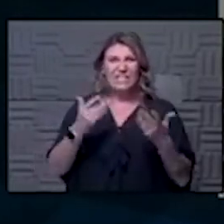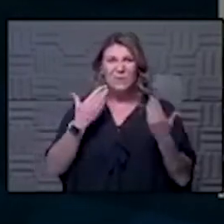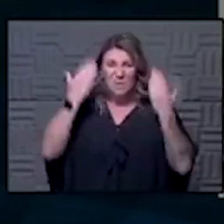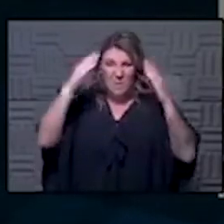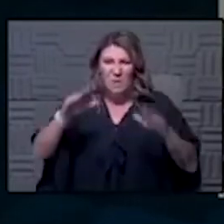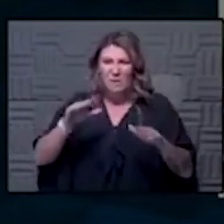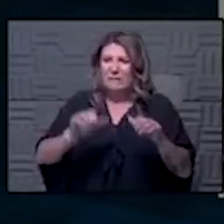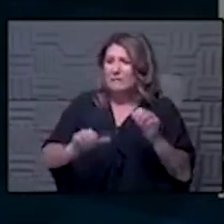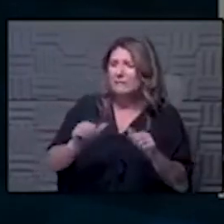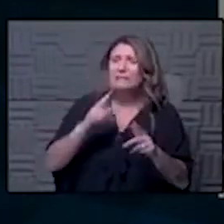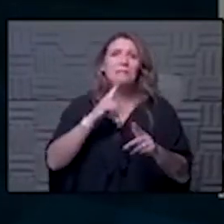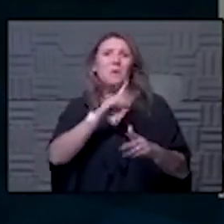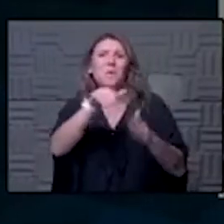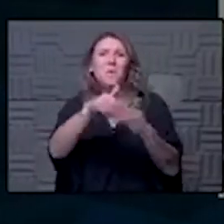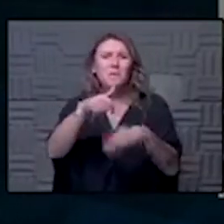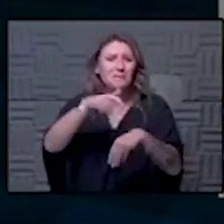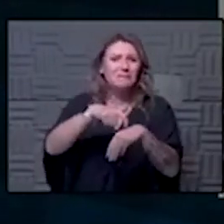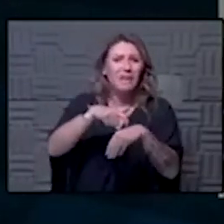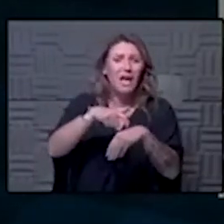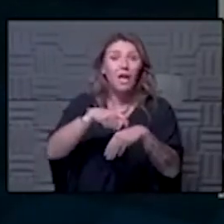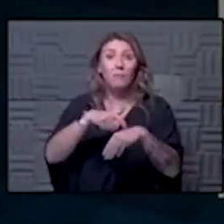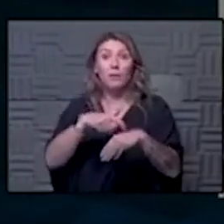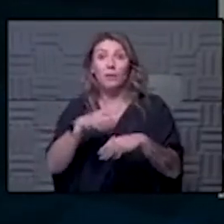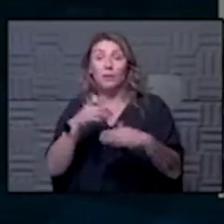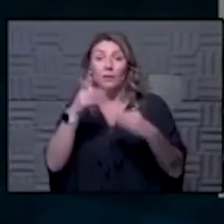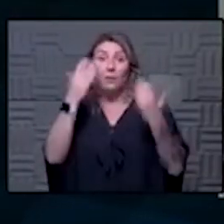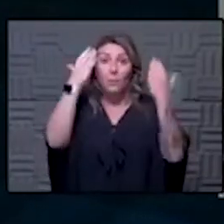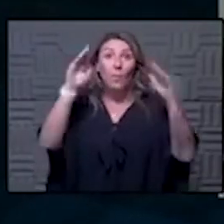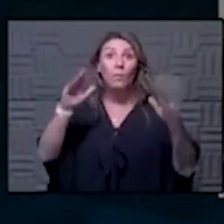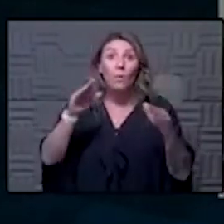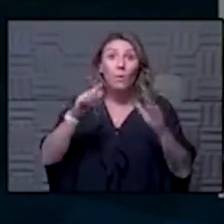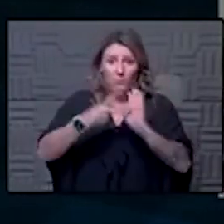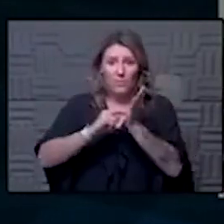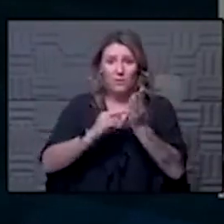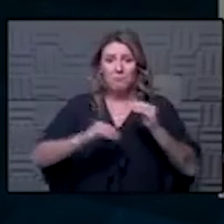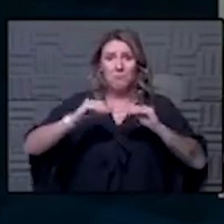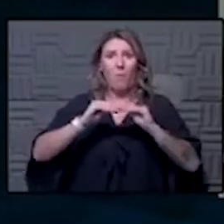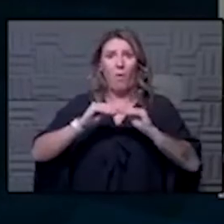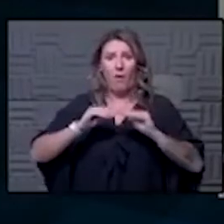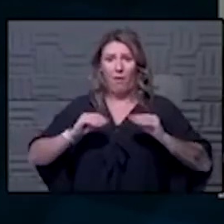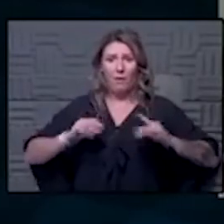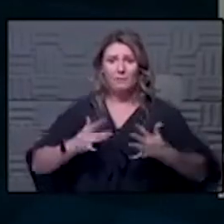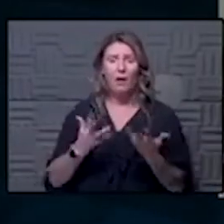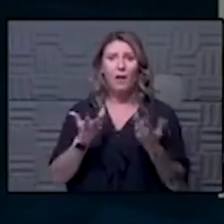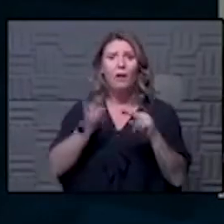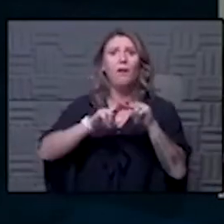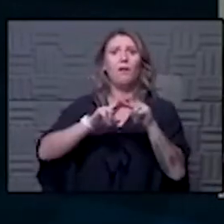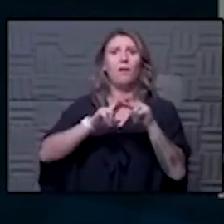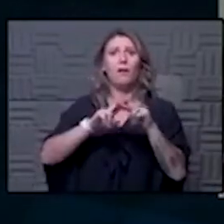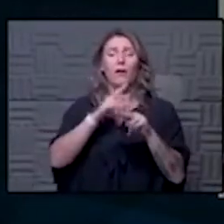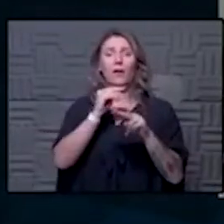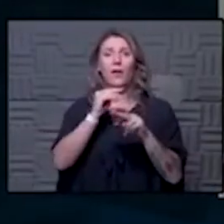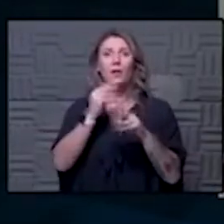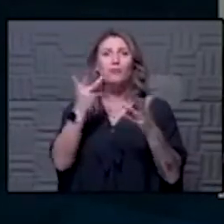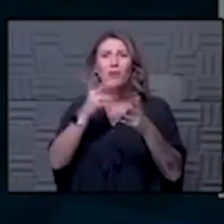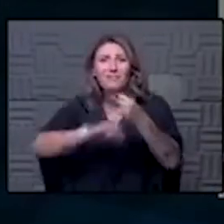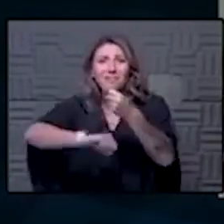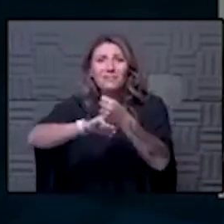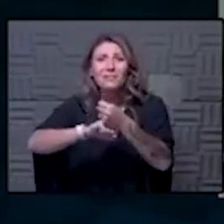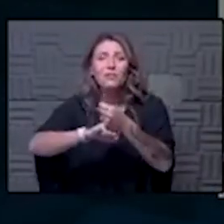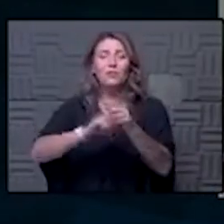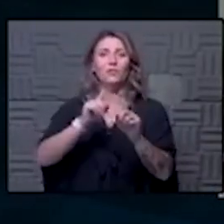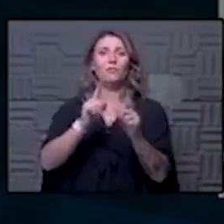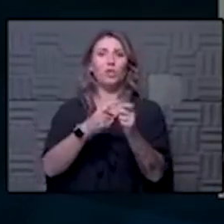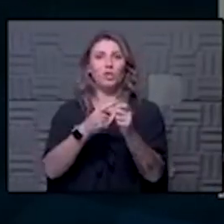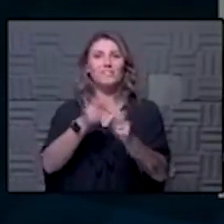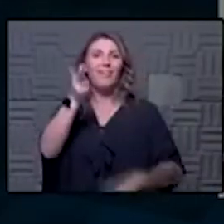because uncertainty can produce more anxiety and so what we really try to promote and focus on is first listen